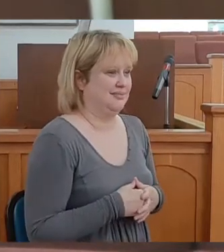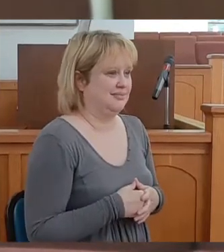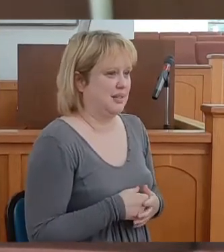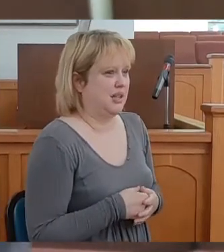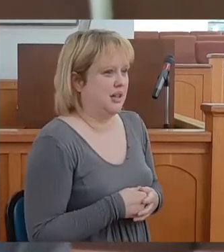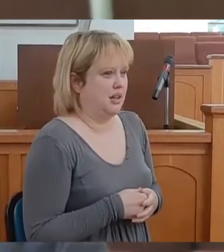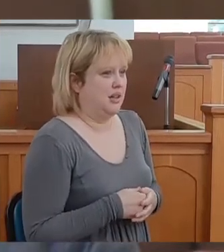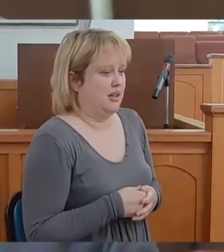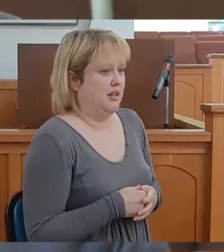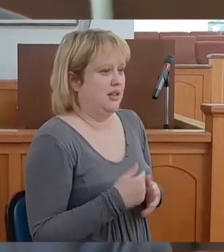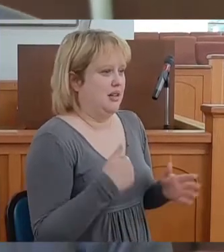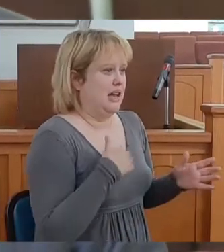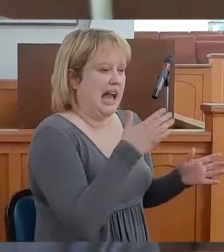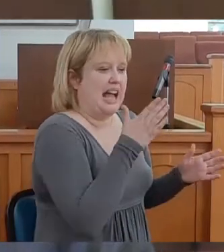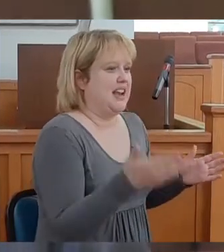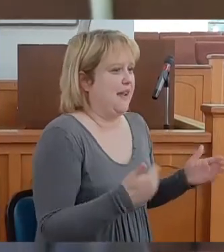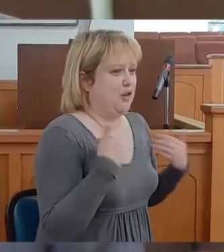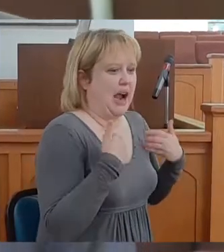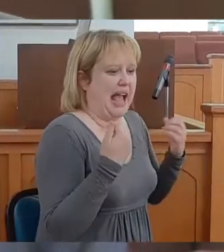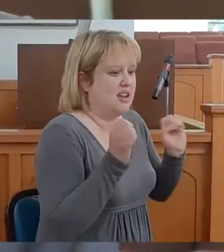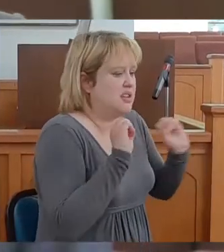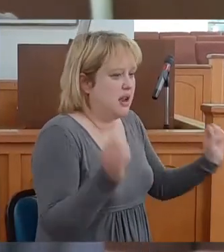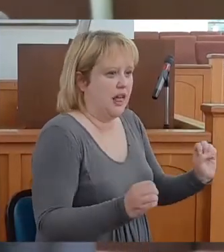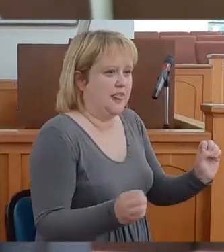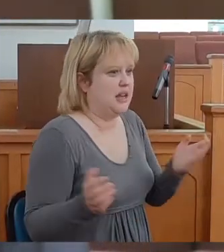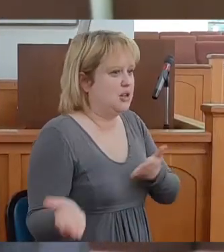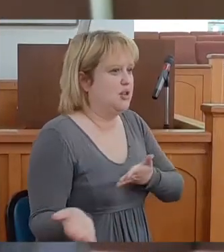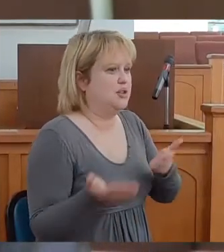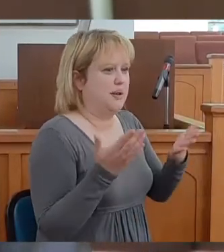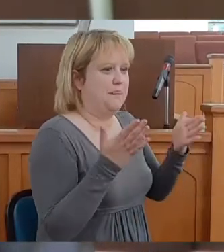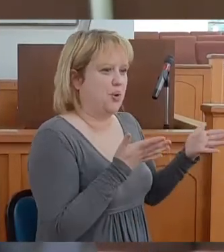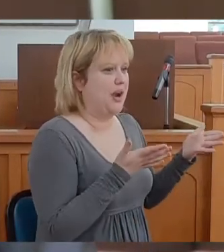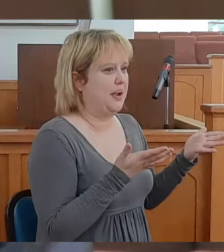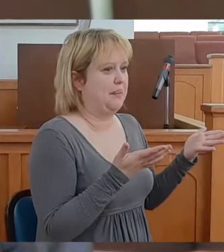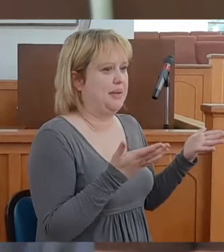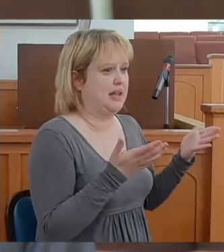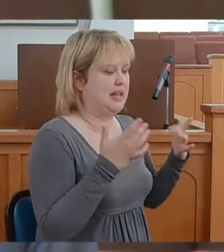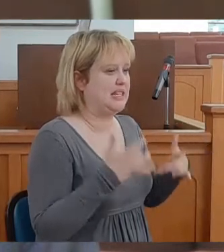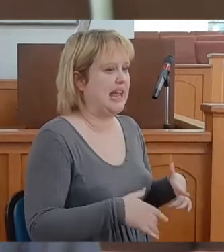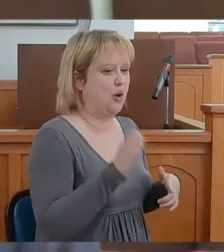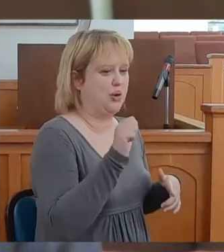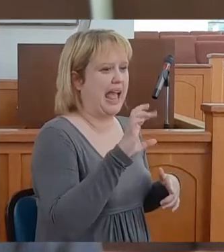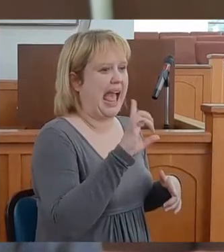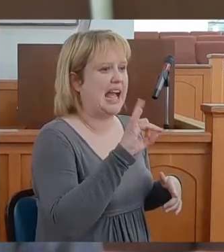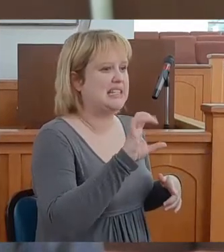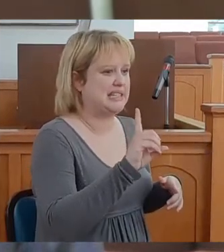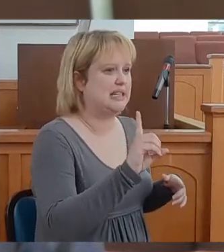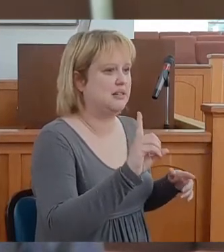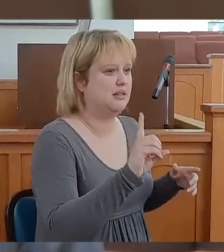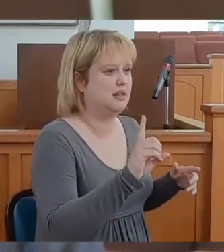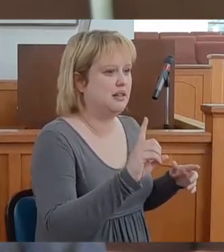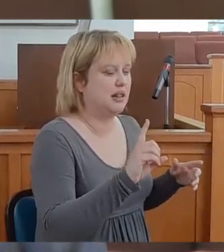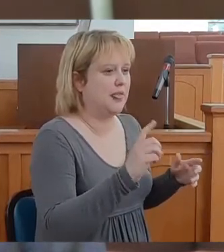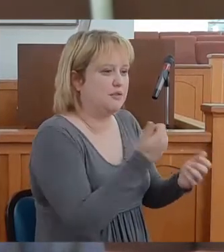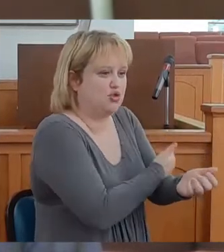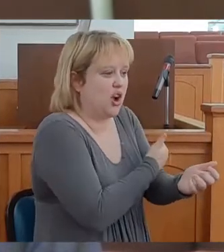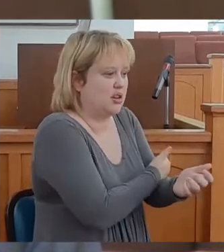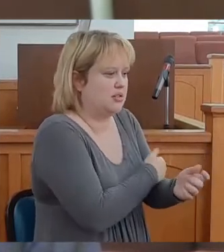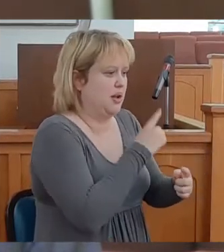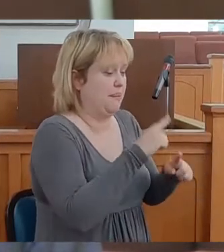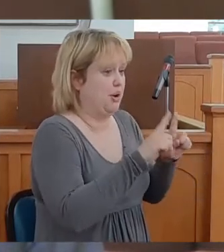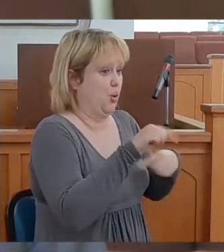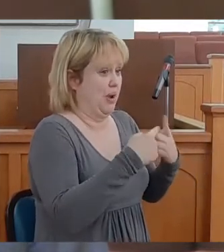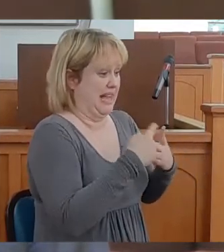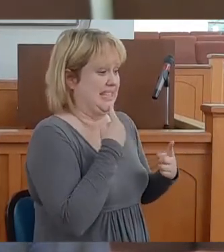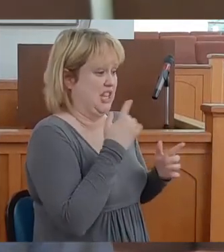I never had anything to bring me down off of an acid trip. But when I said, Jesus,